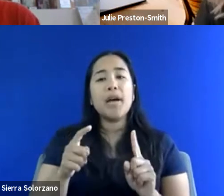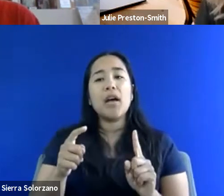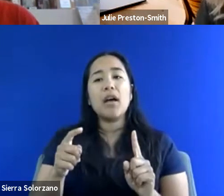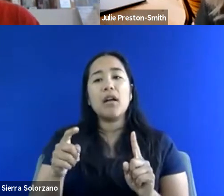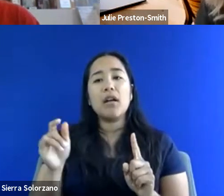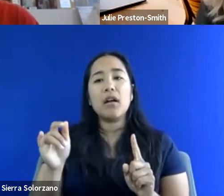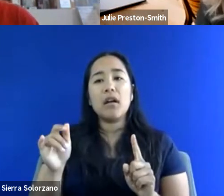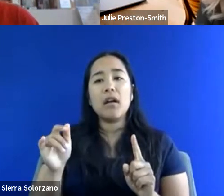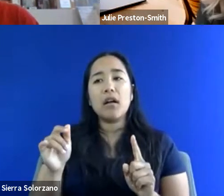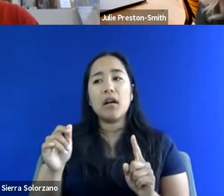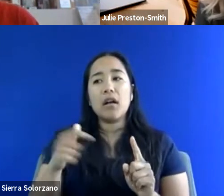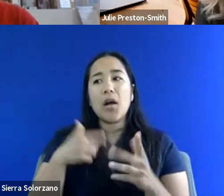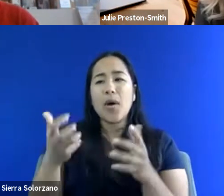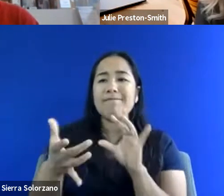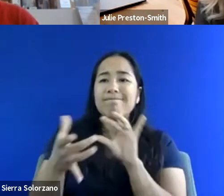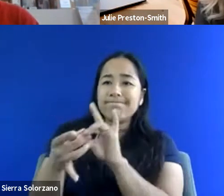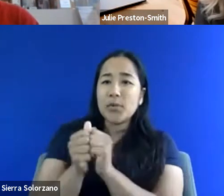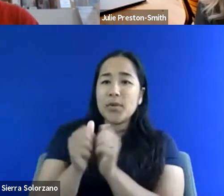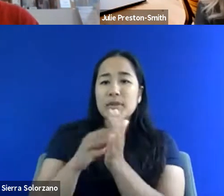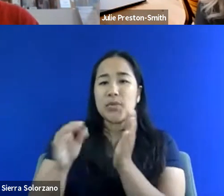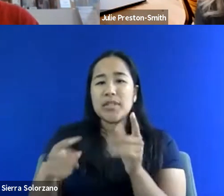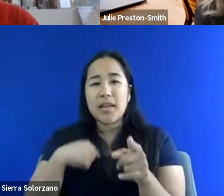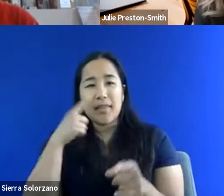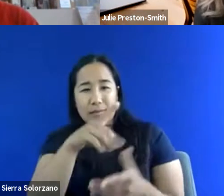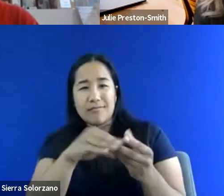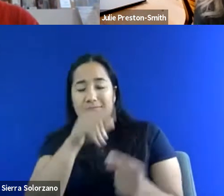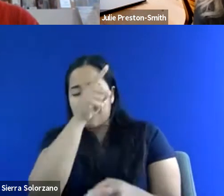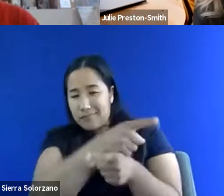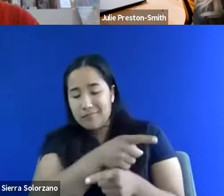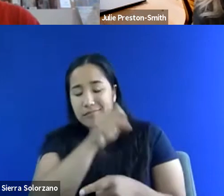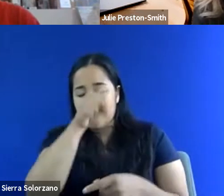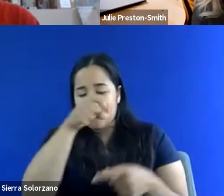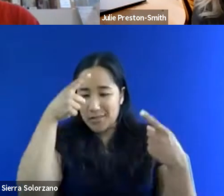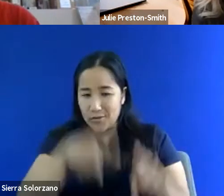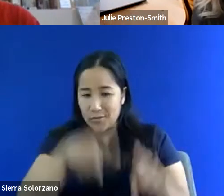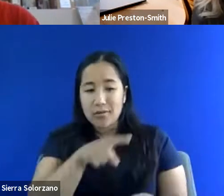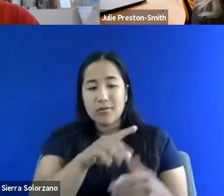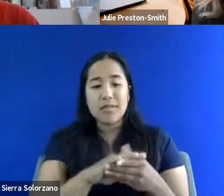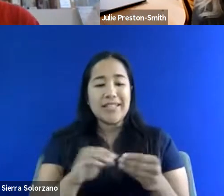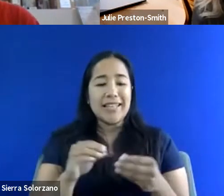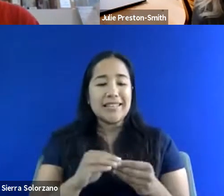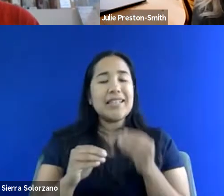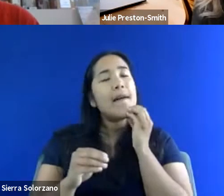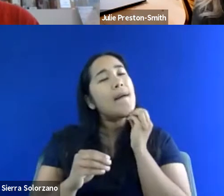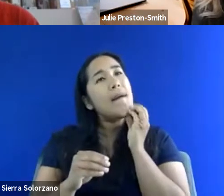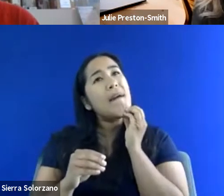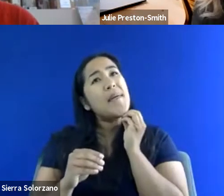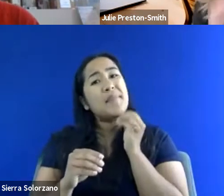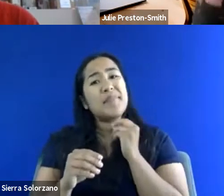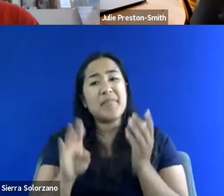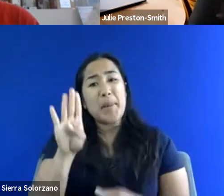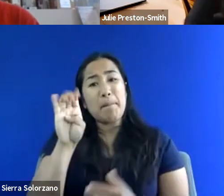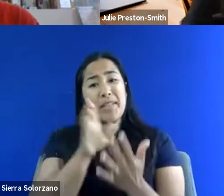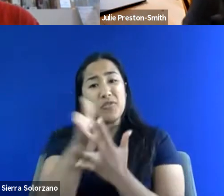genuine to your students. But I think you hit the nail on the head when you said, you know, in, in layman's terms, you know, be transparent,